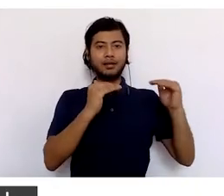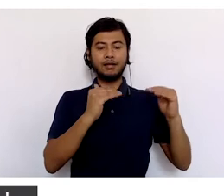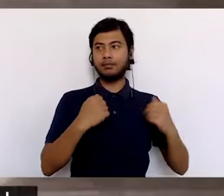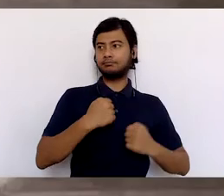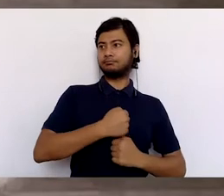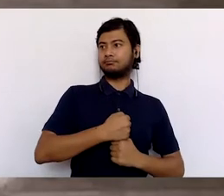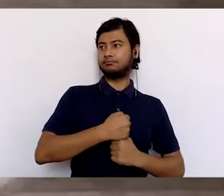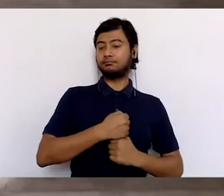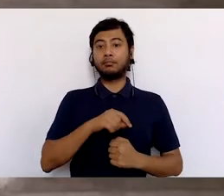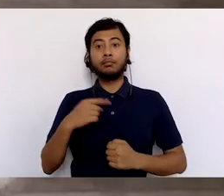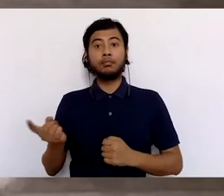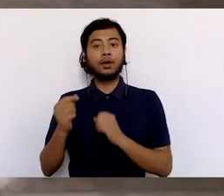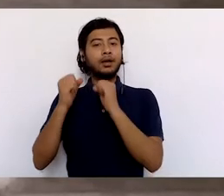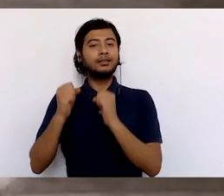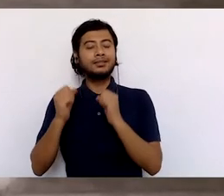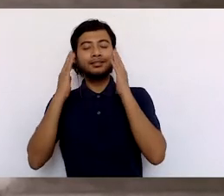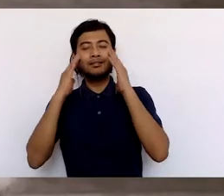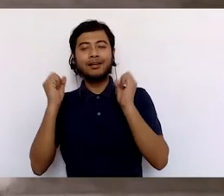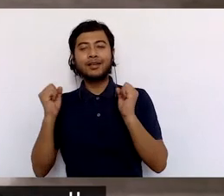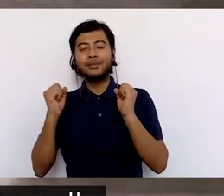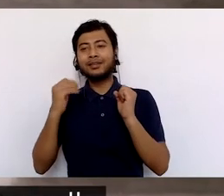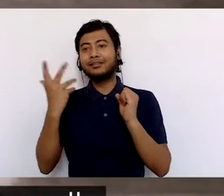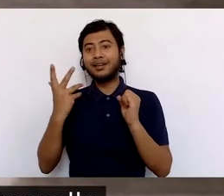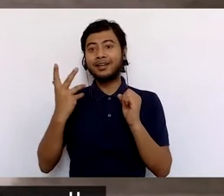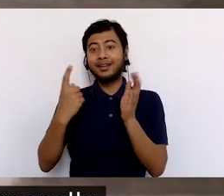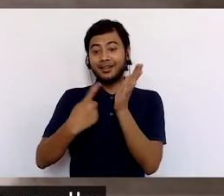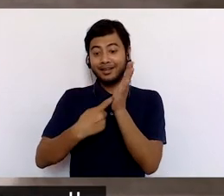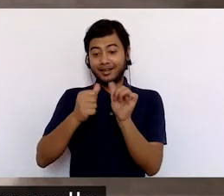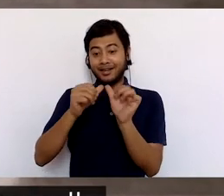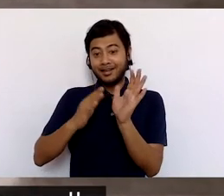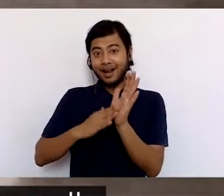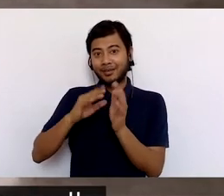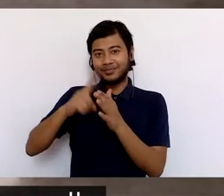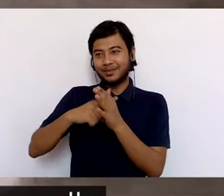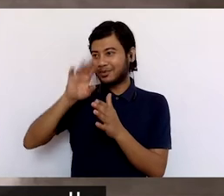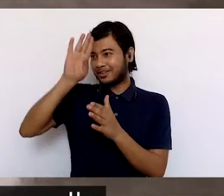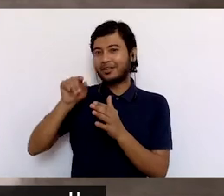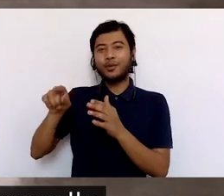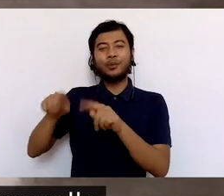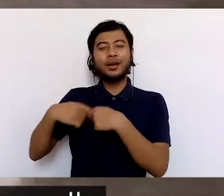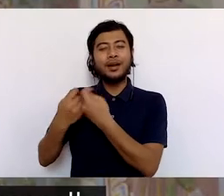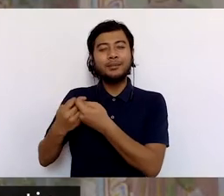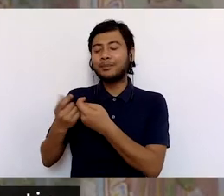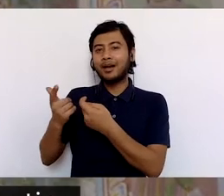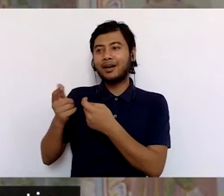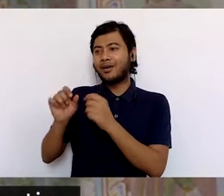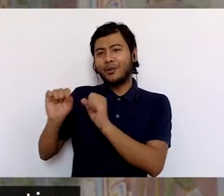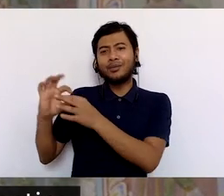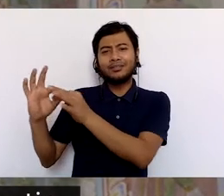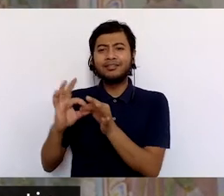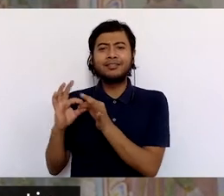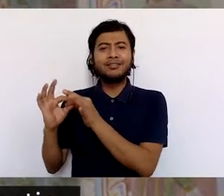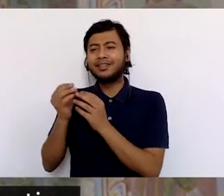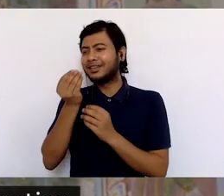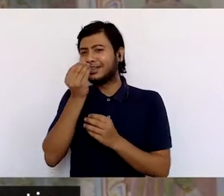people, an intimacy that was made possible because Maharaja Savai Ram Singh knew his sitters personally. We also learn